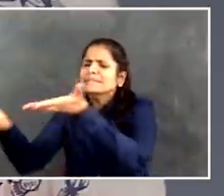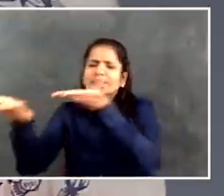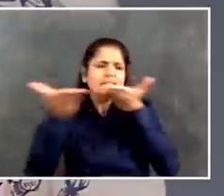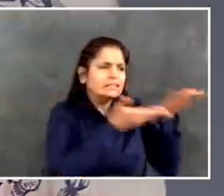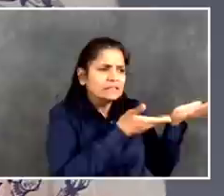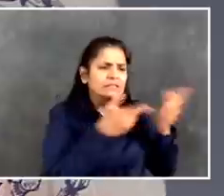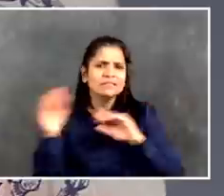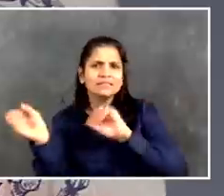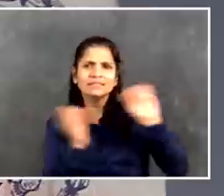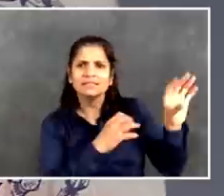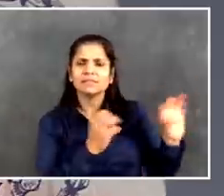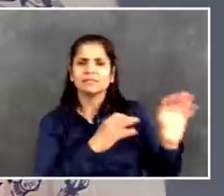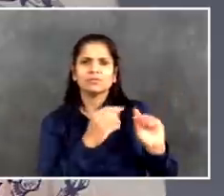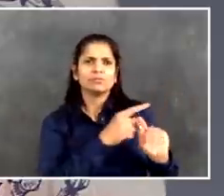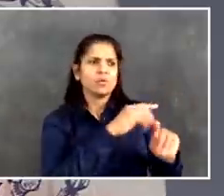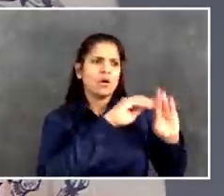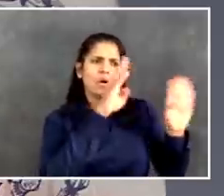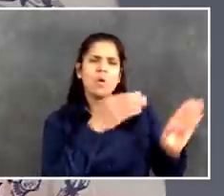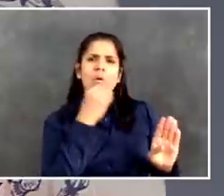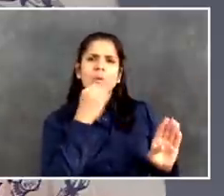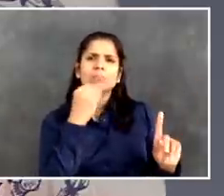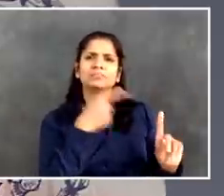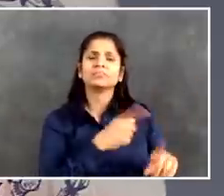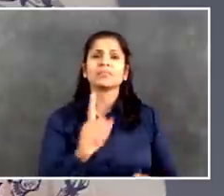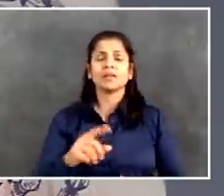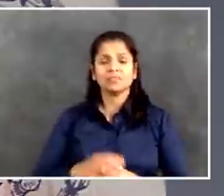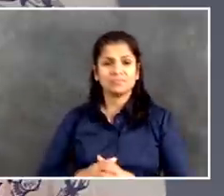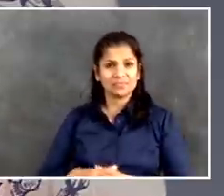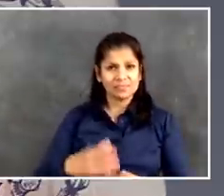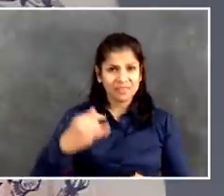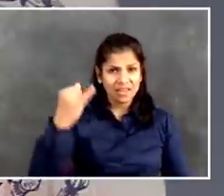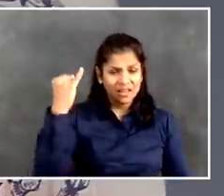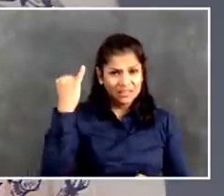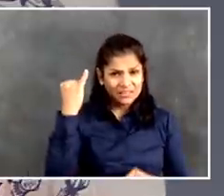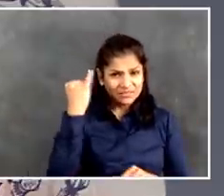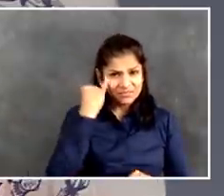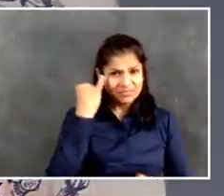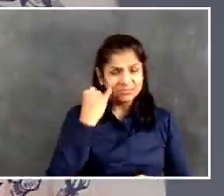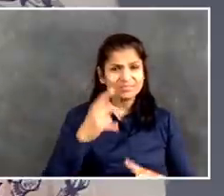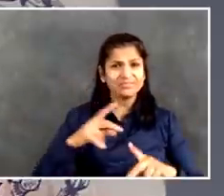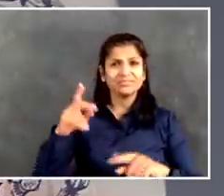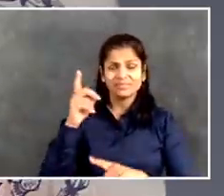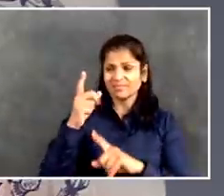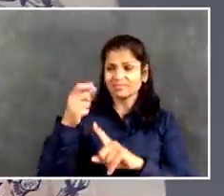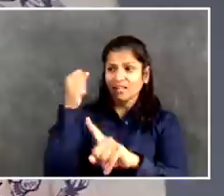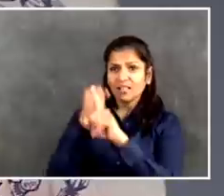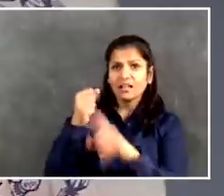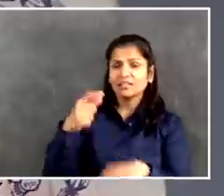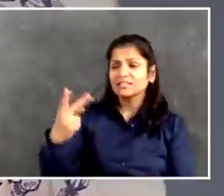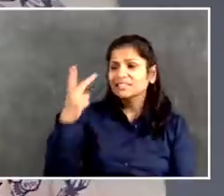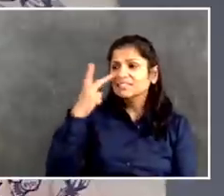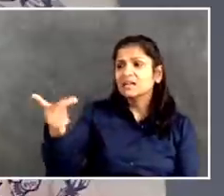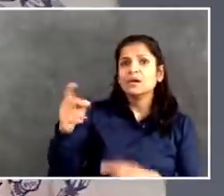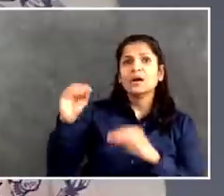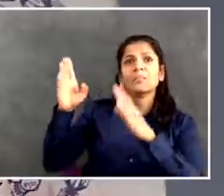that if someone is in that kind of state, a lot of people with real serious mental health problems. And we